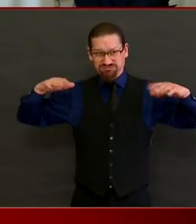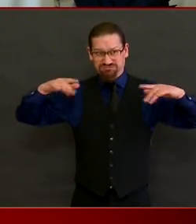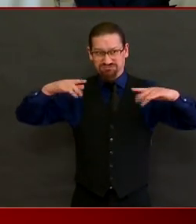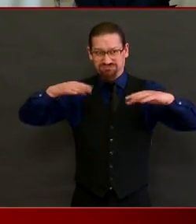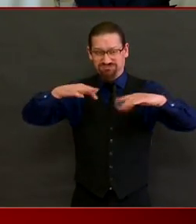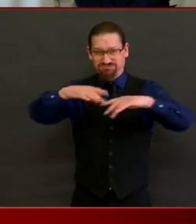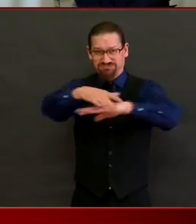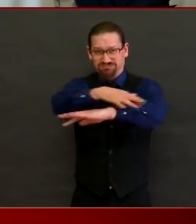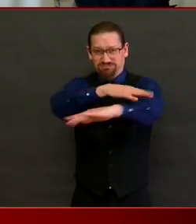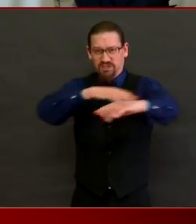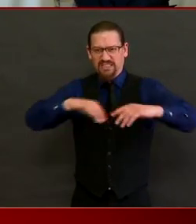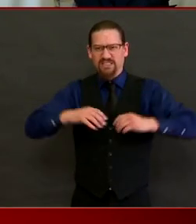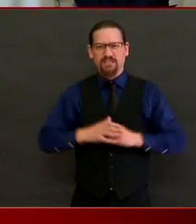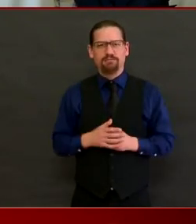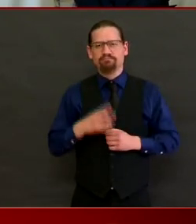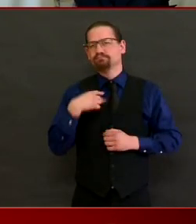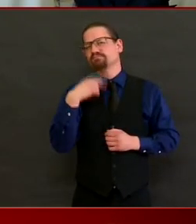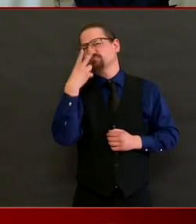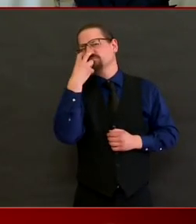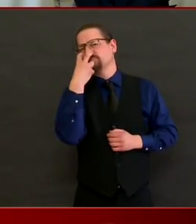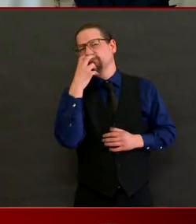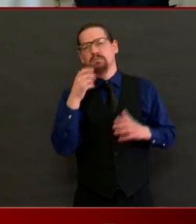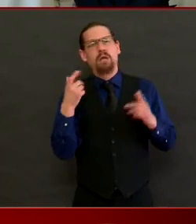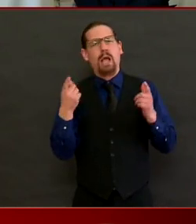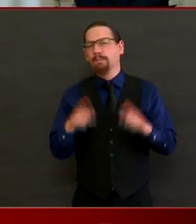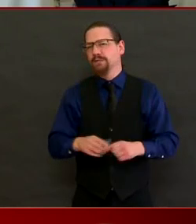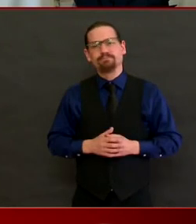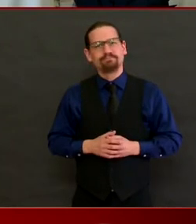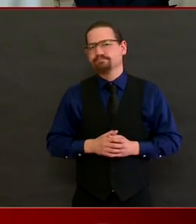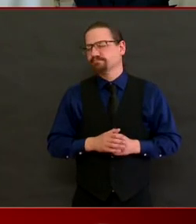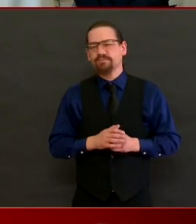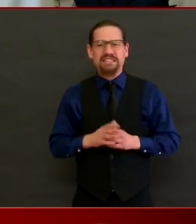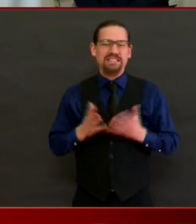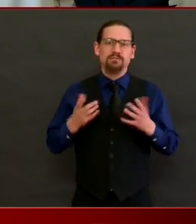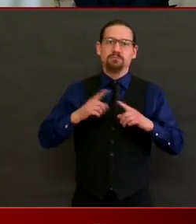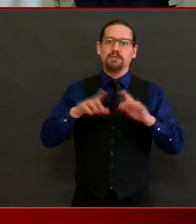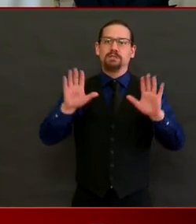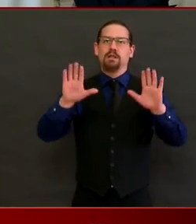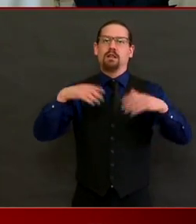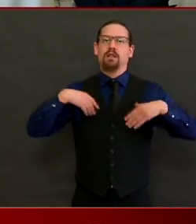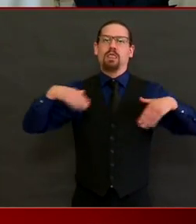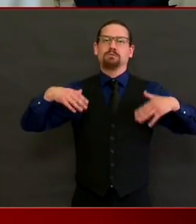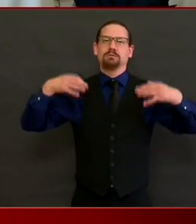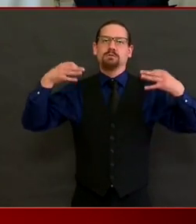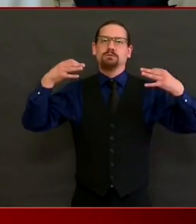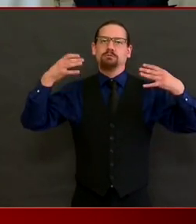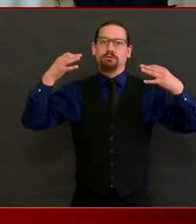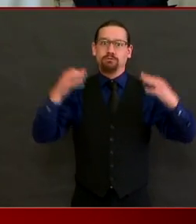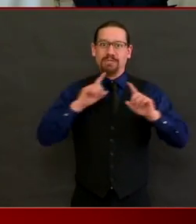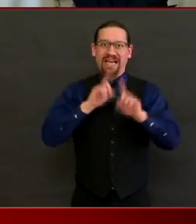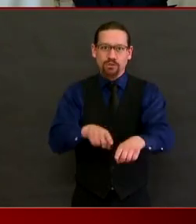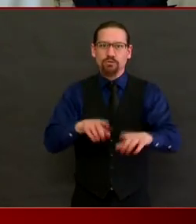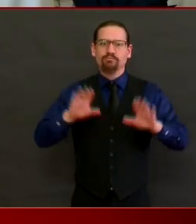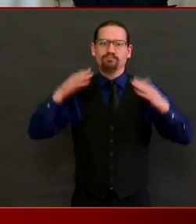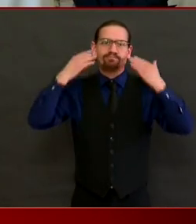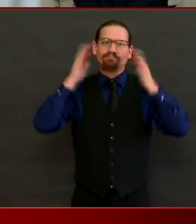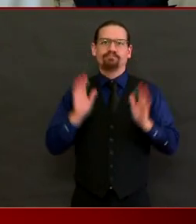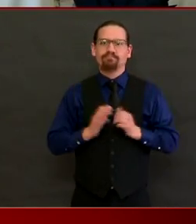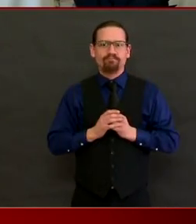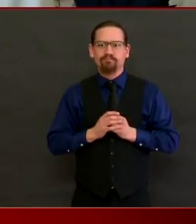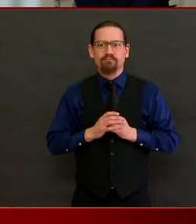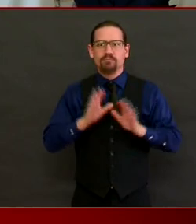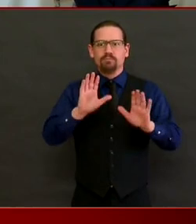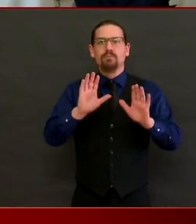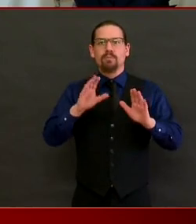So we're going to be at this business of some level of social distancing for many